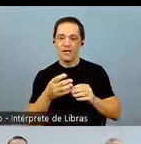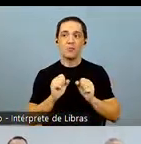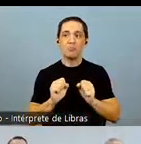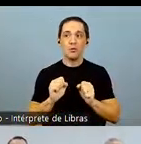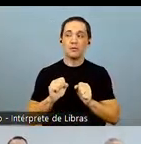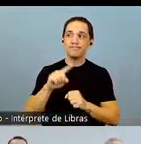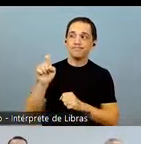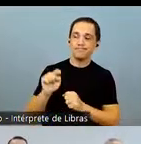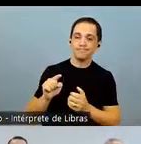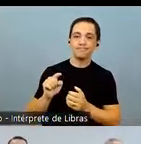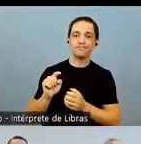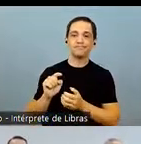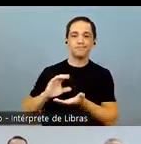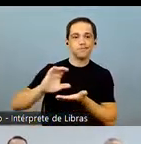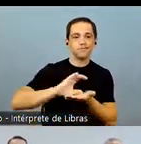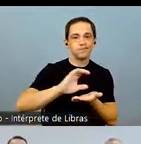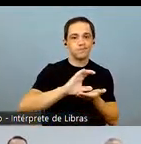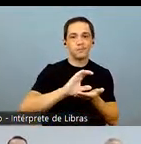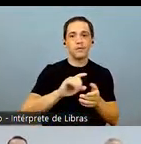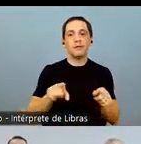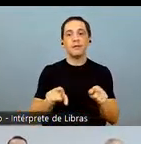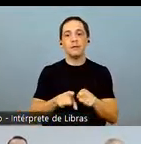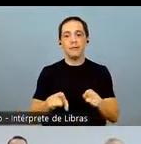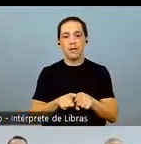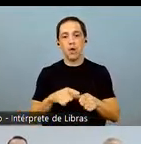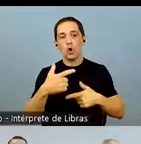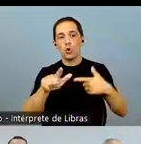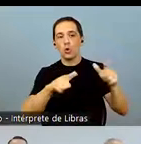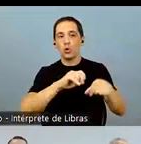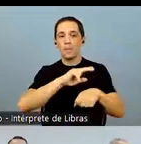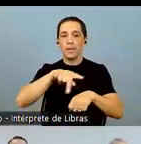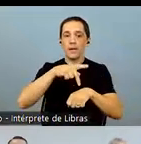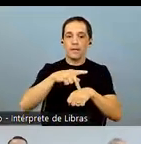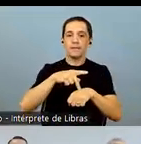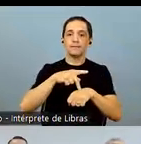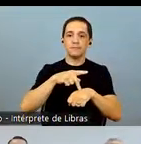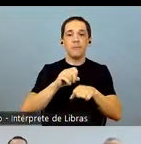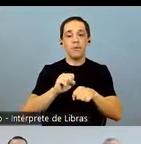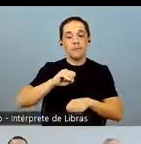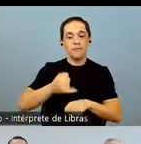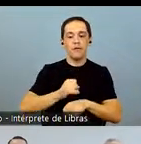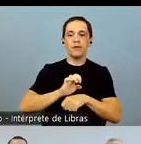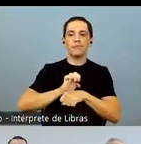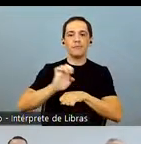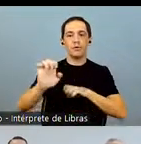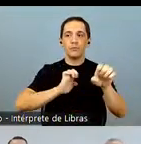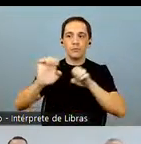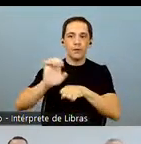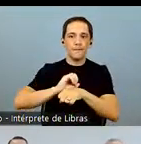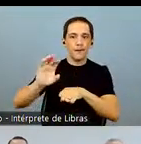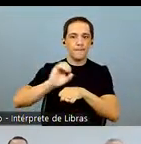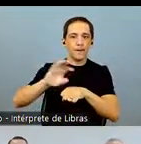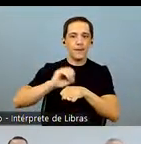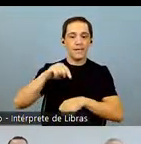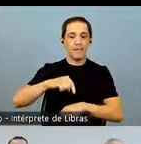uncertainty around grain supply, spiking the demand for exports from other countries, among them